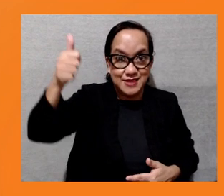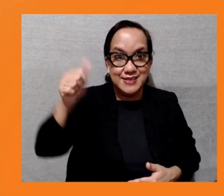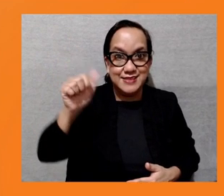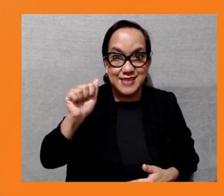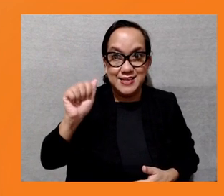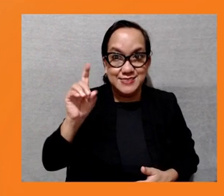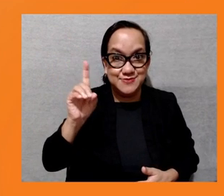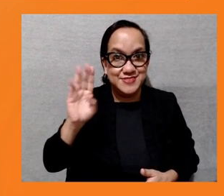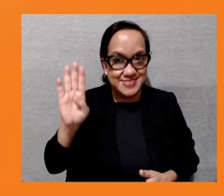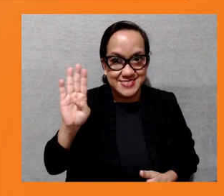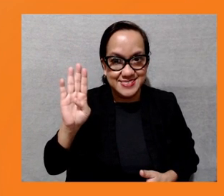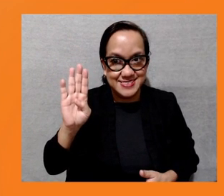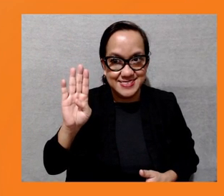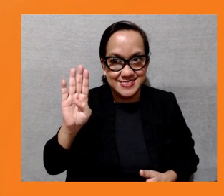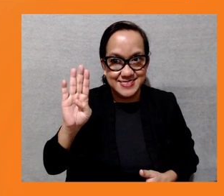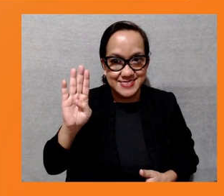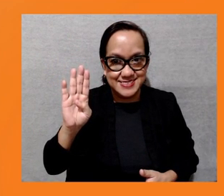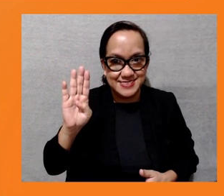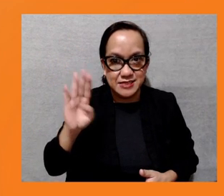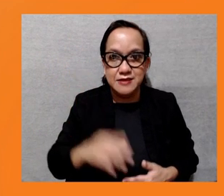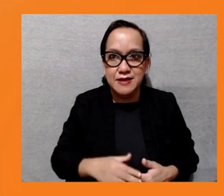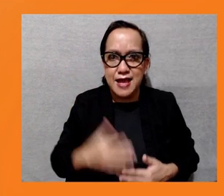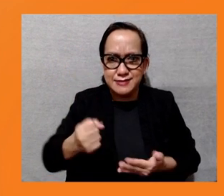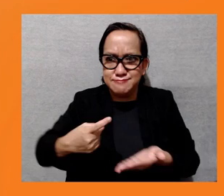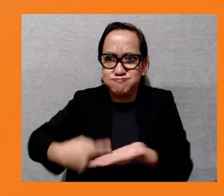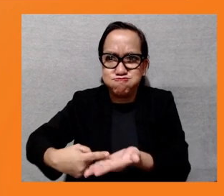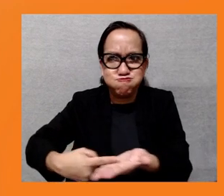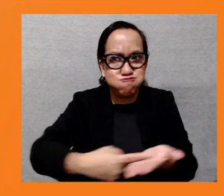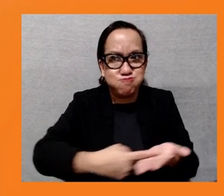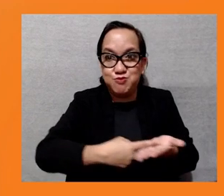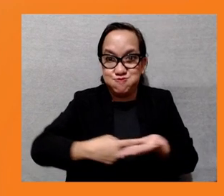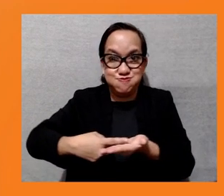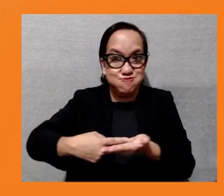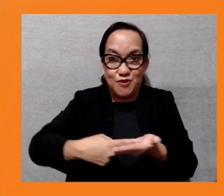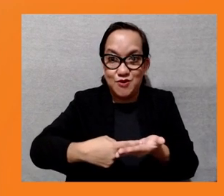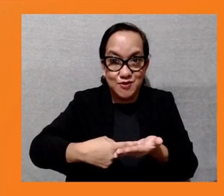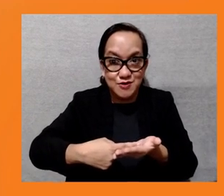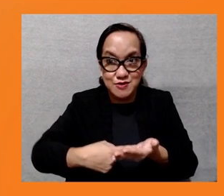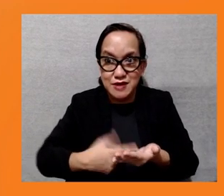especially the ongoing debt crisis and humanitarian crisis in Sri Lanka. Over to you, Hemanta.